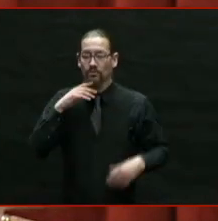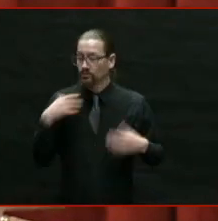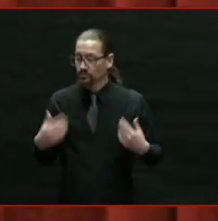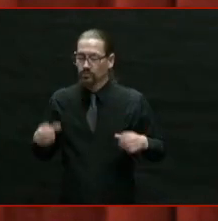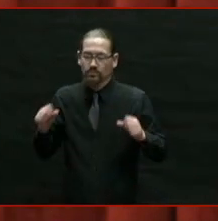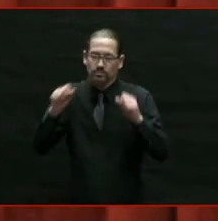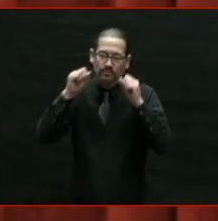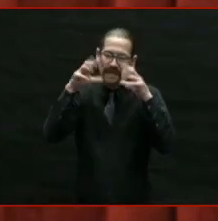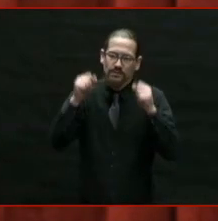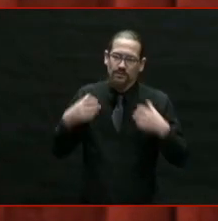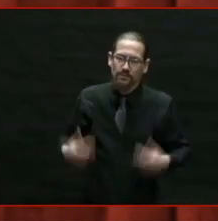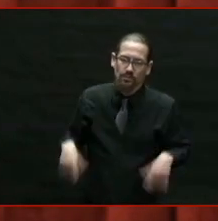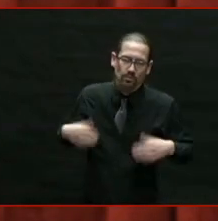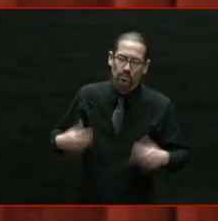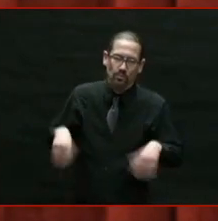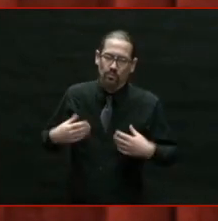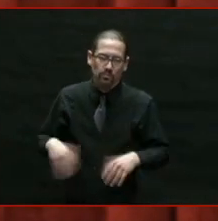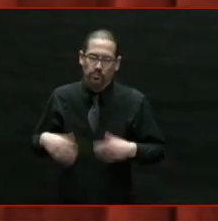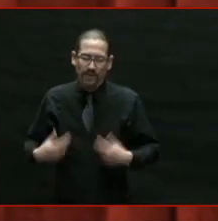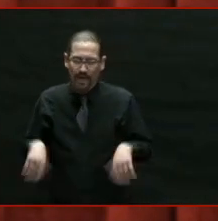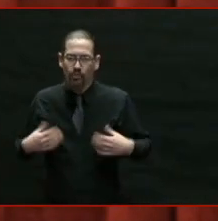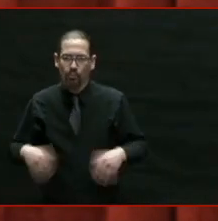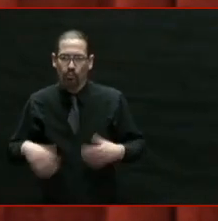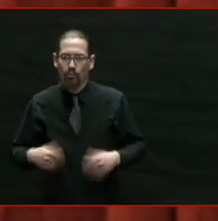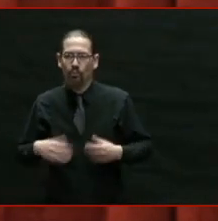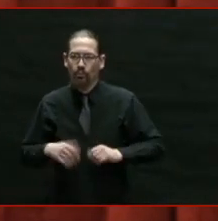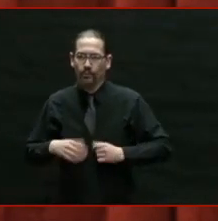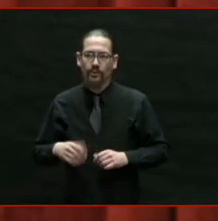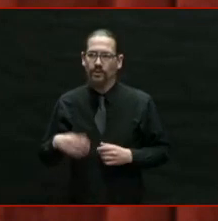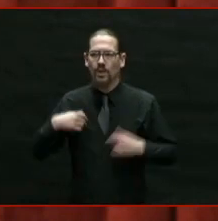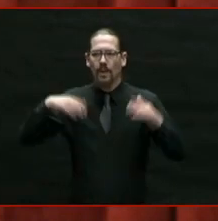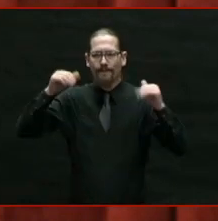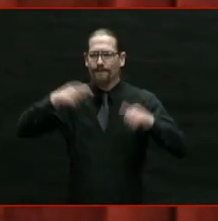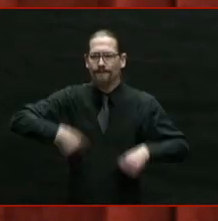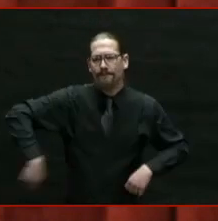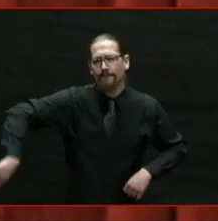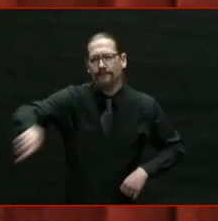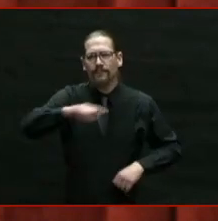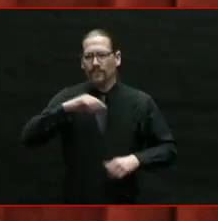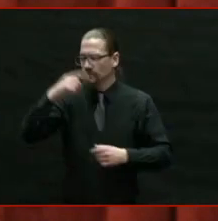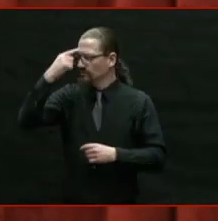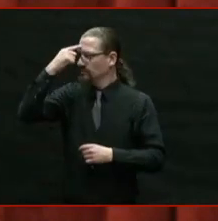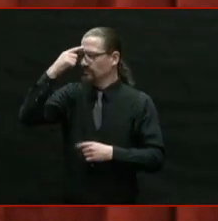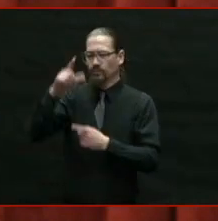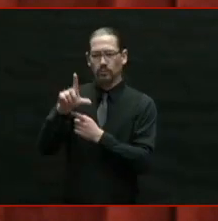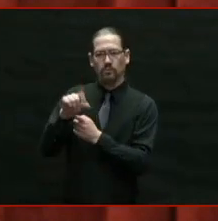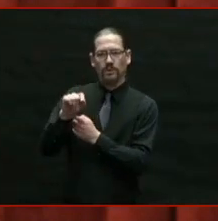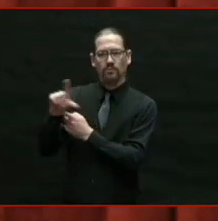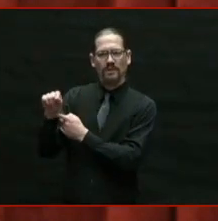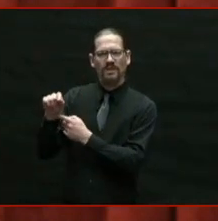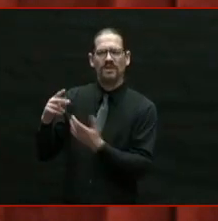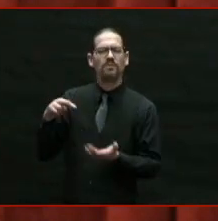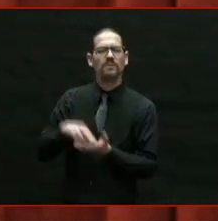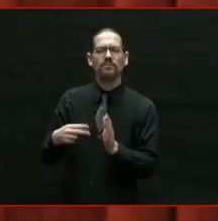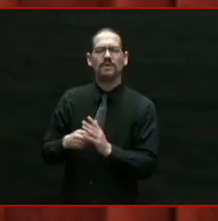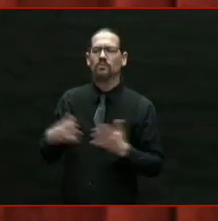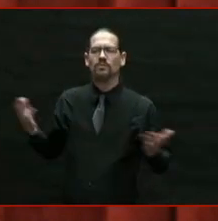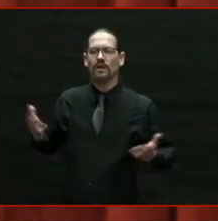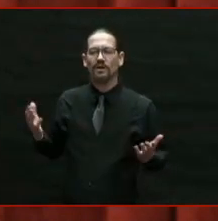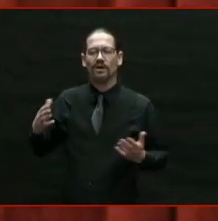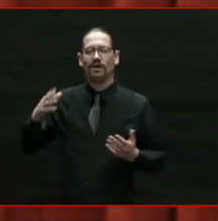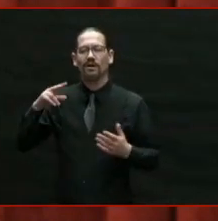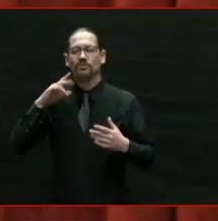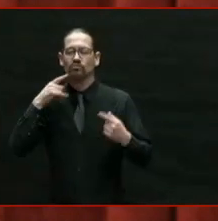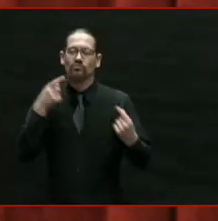what I hope we remember about this year isn't so much the struggle and the sacrifice and the hardship.